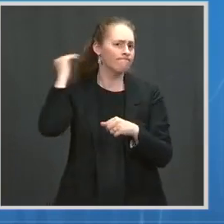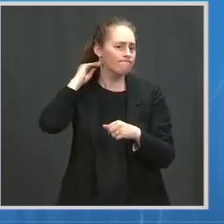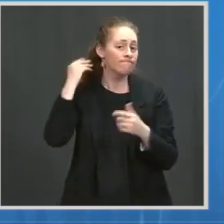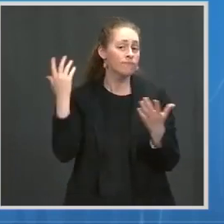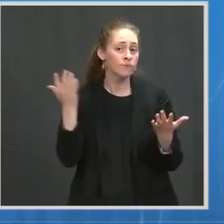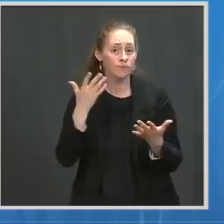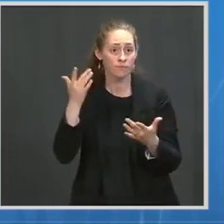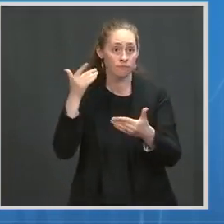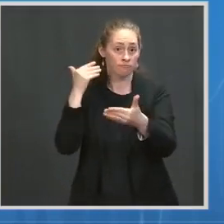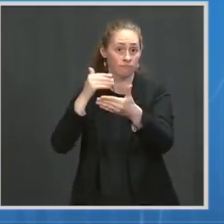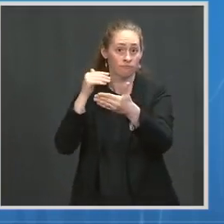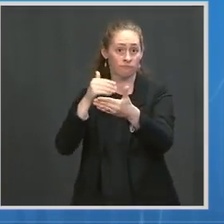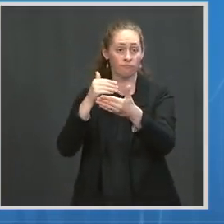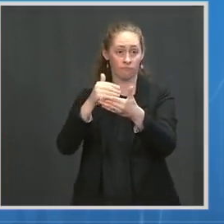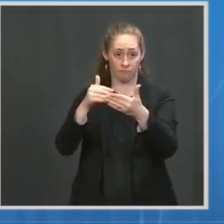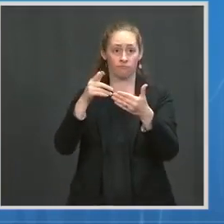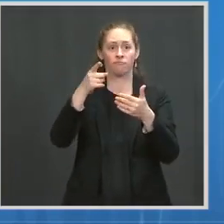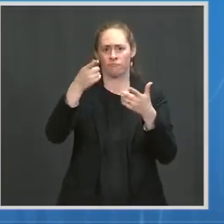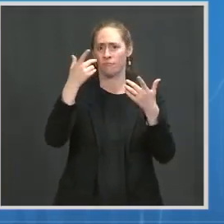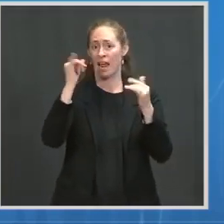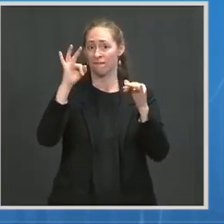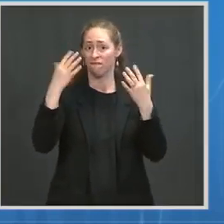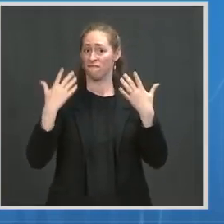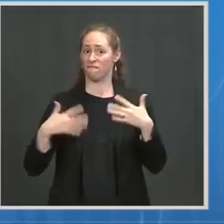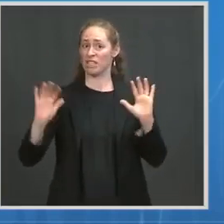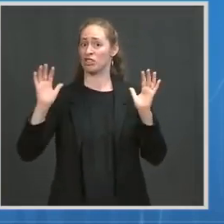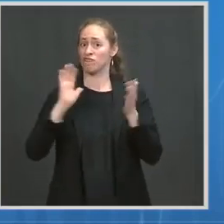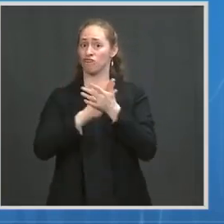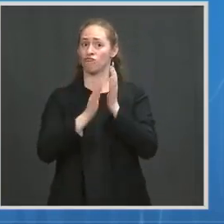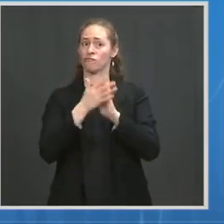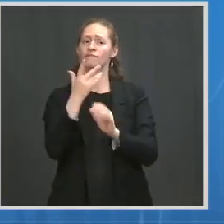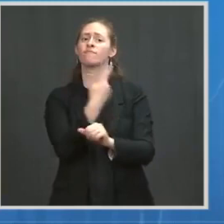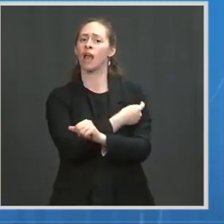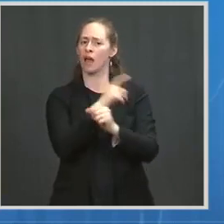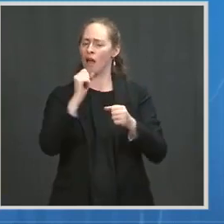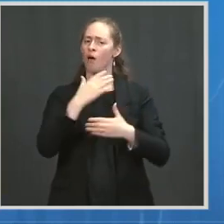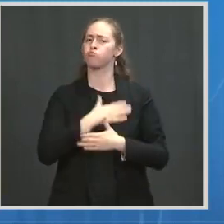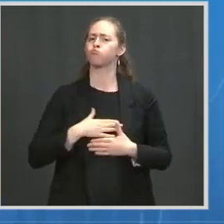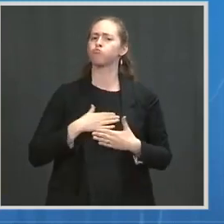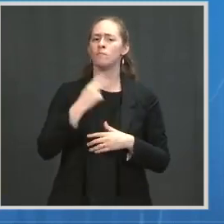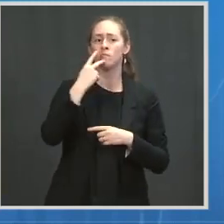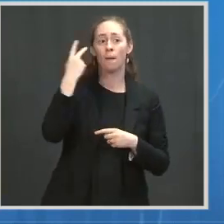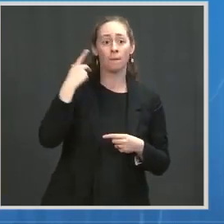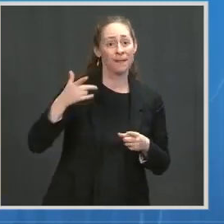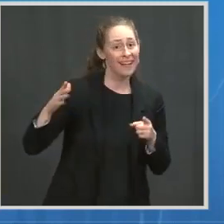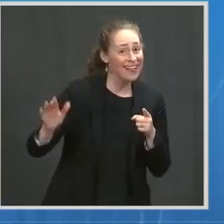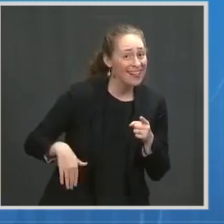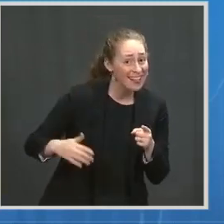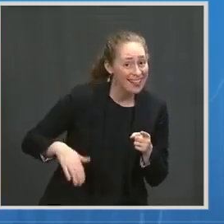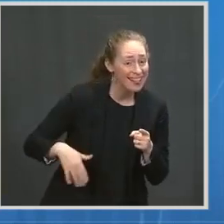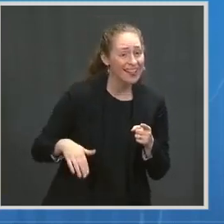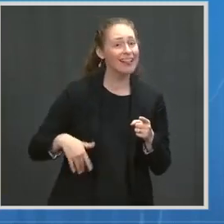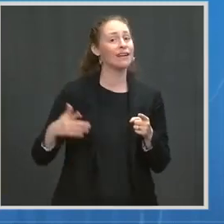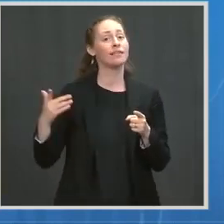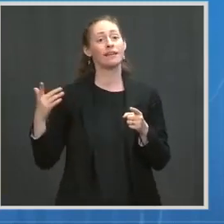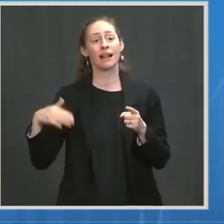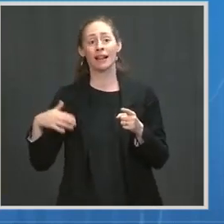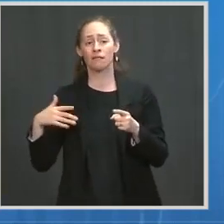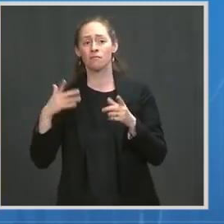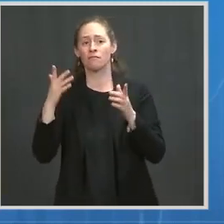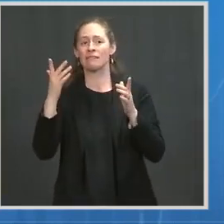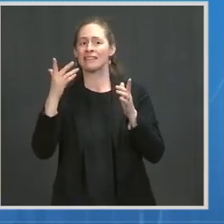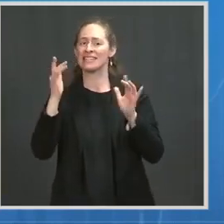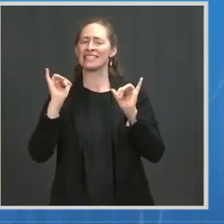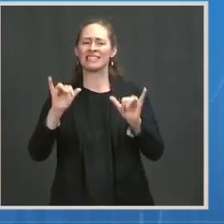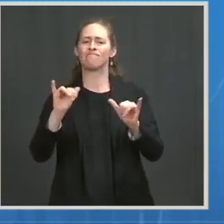vaccinated, you are protected and you can enjoy your Memorial Day. If you are not vaccinated, our guidance has not changed for you.